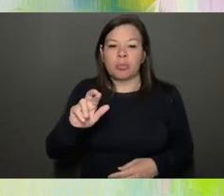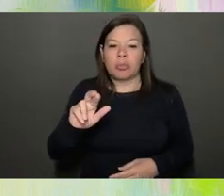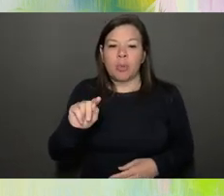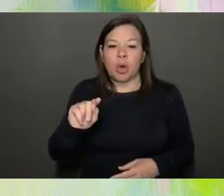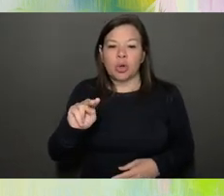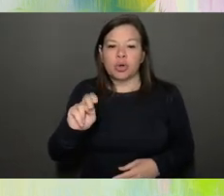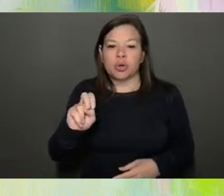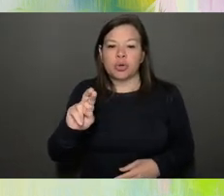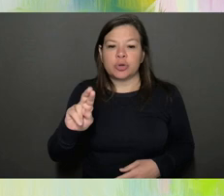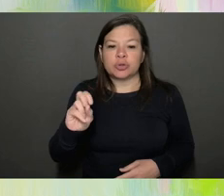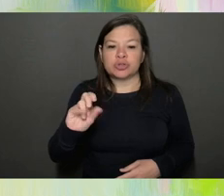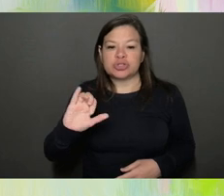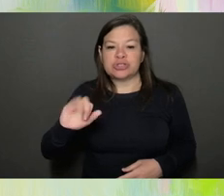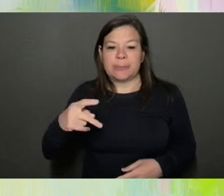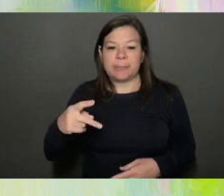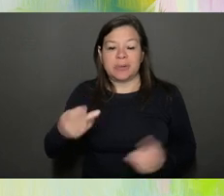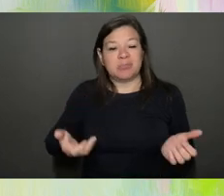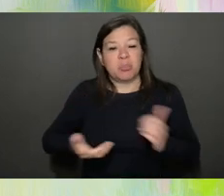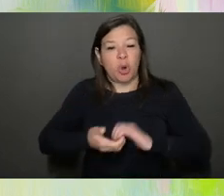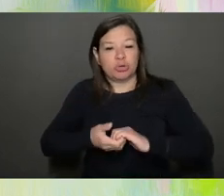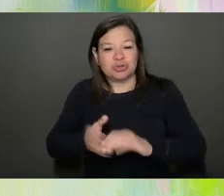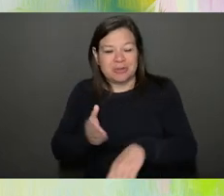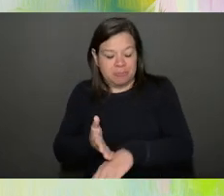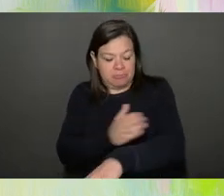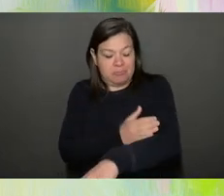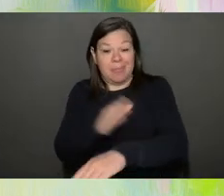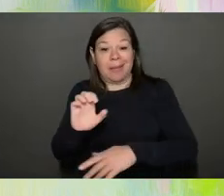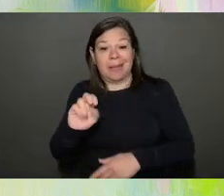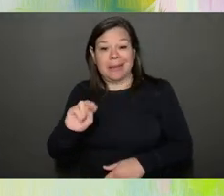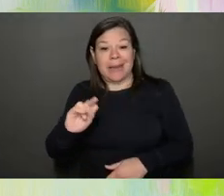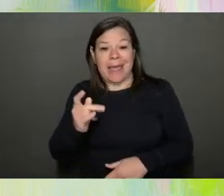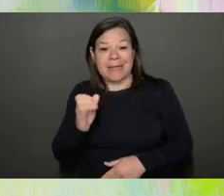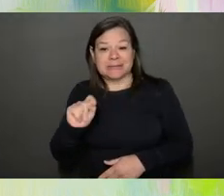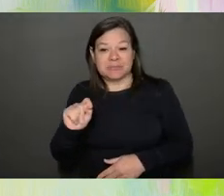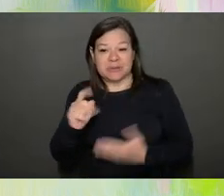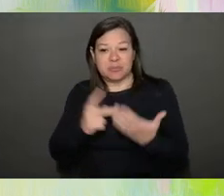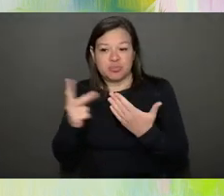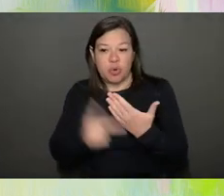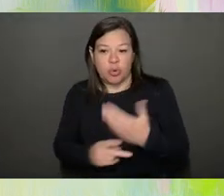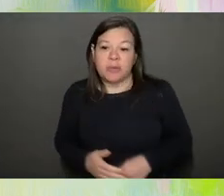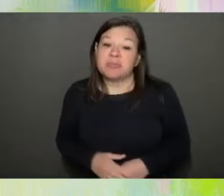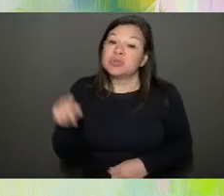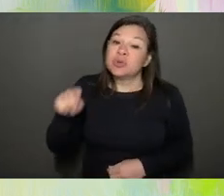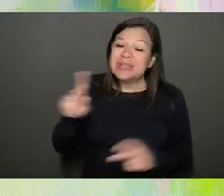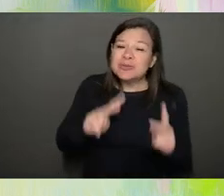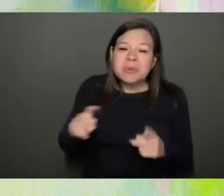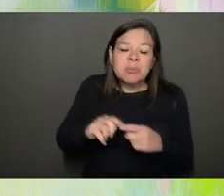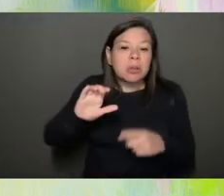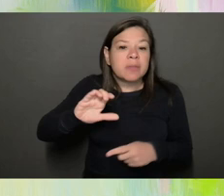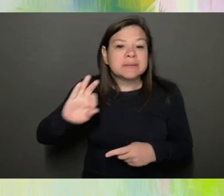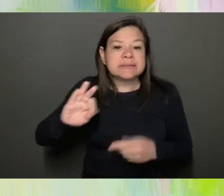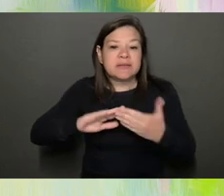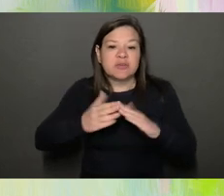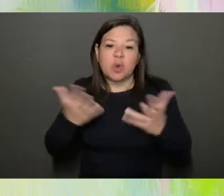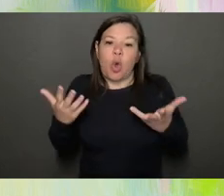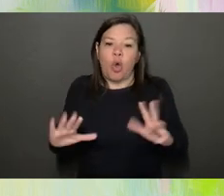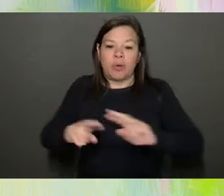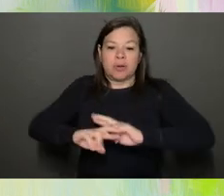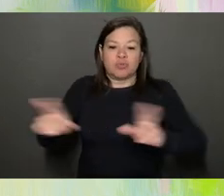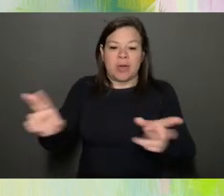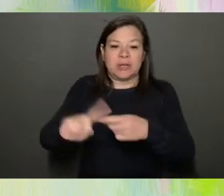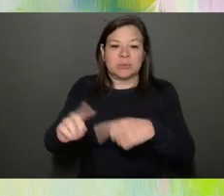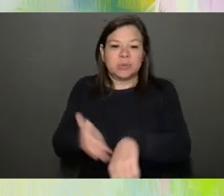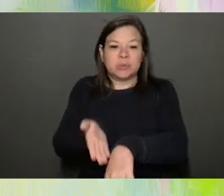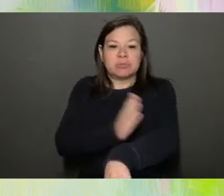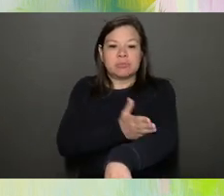folks in the CF community who are all really excited about the idea of partnership, looking for things that might advance that. And how we